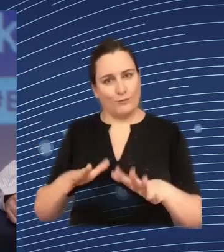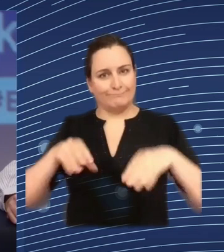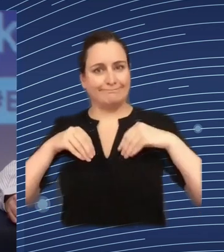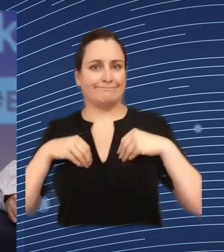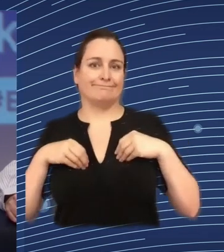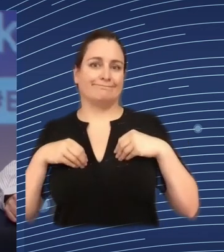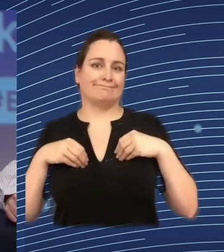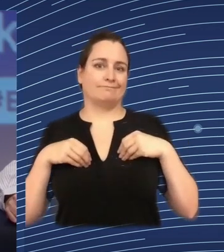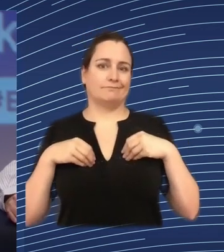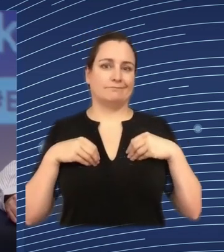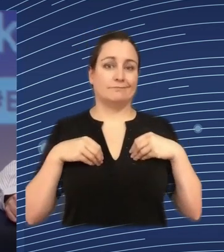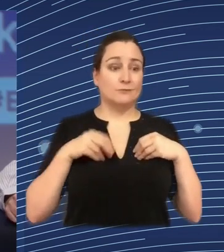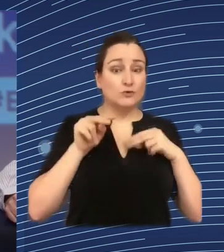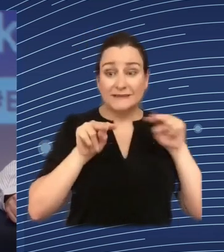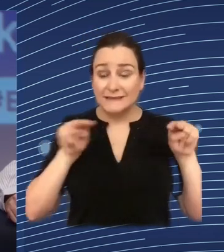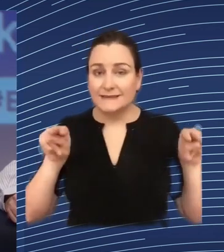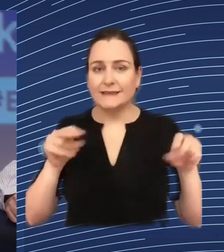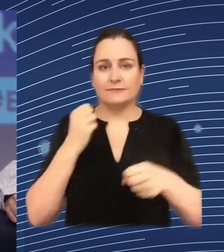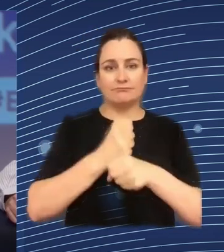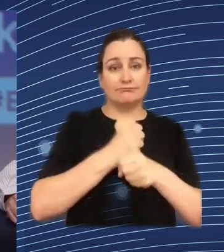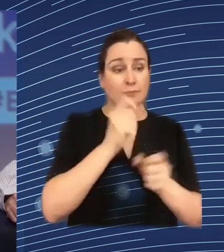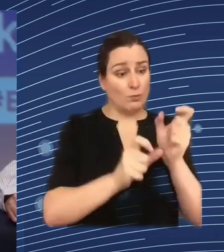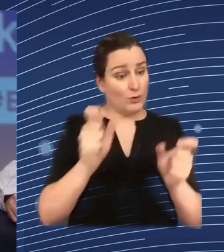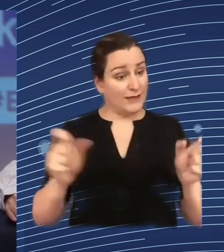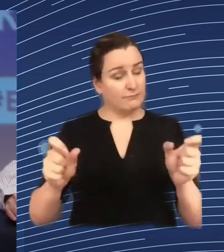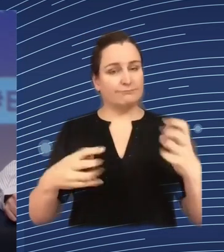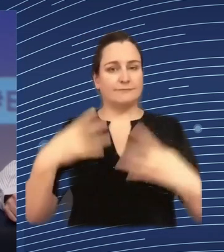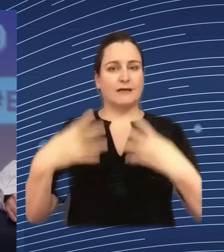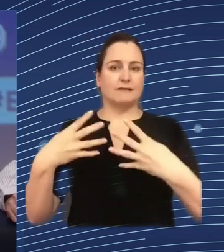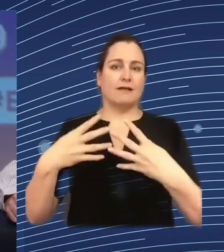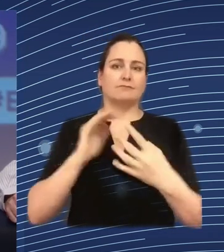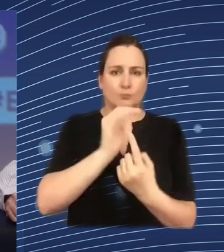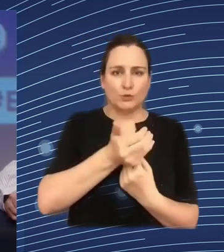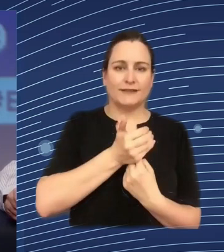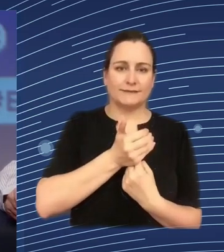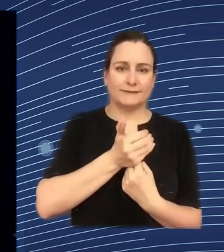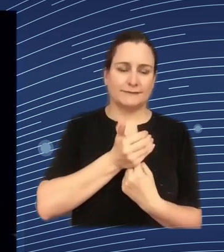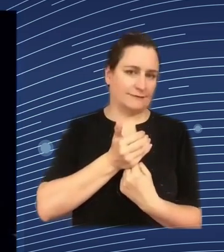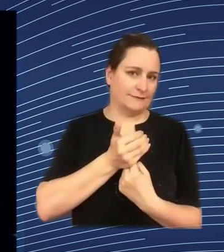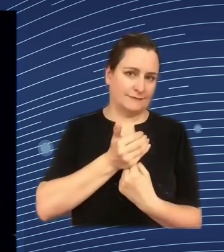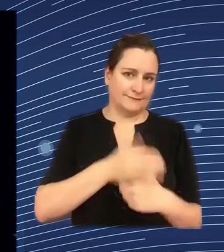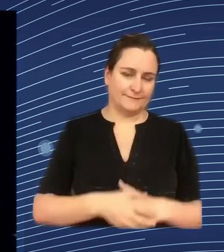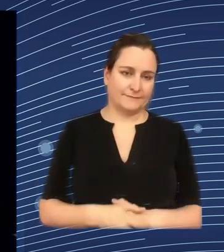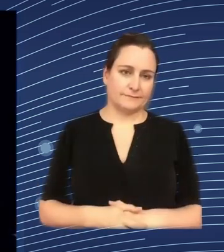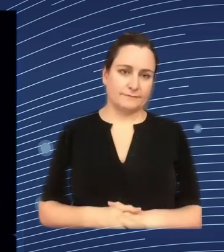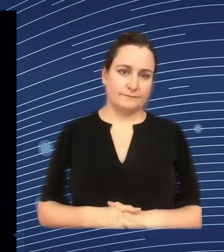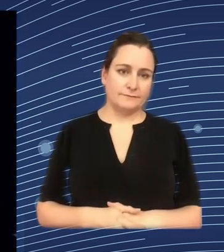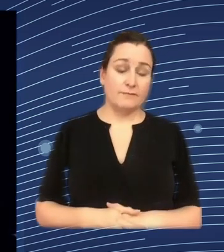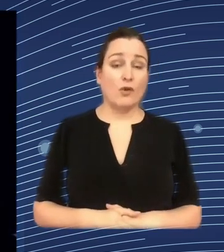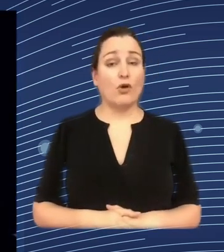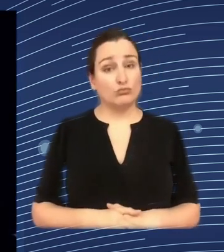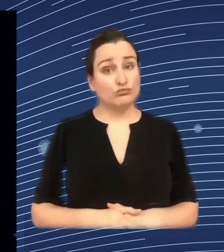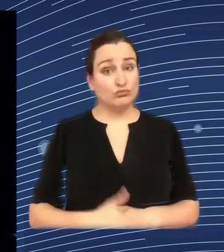of employee data protection so that's all what I can say thanks thanks a lot for that maybe in the final round we can talk a bit about